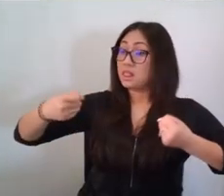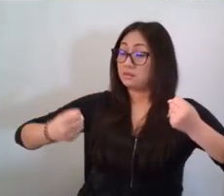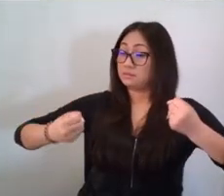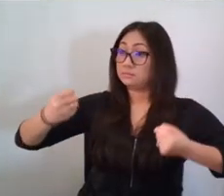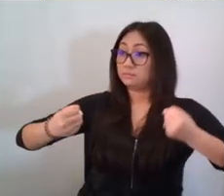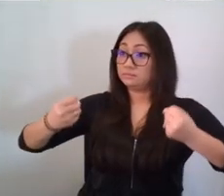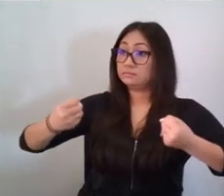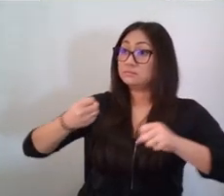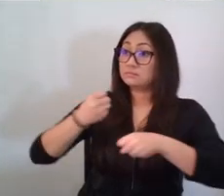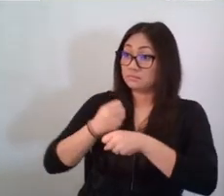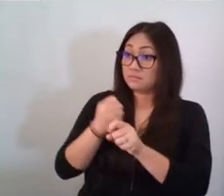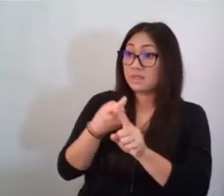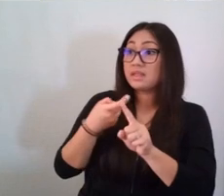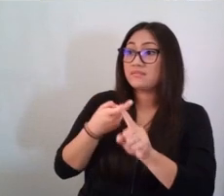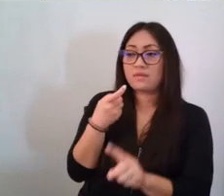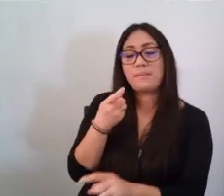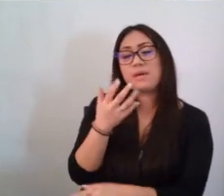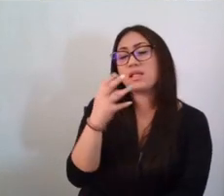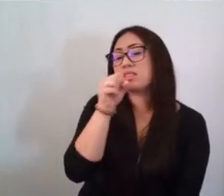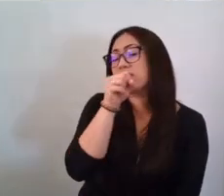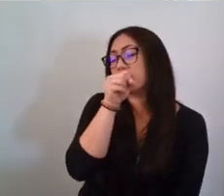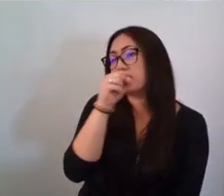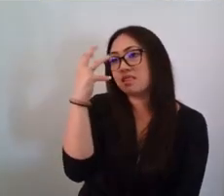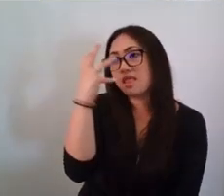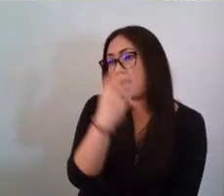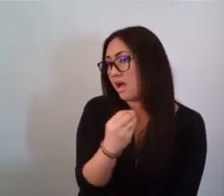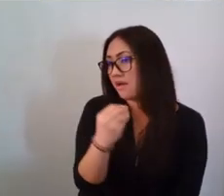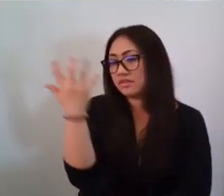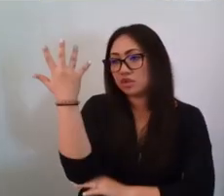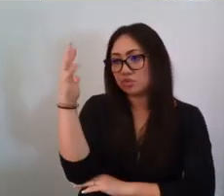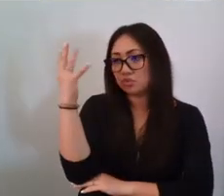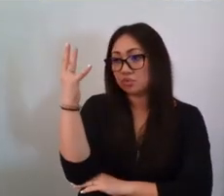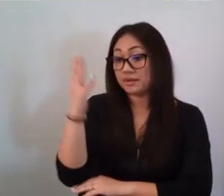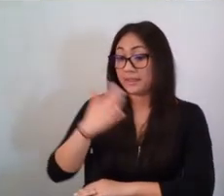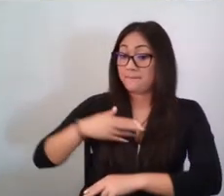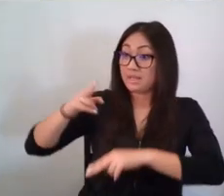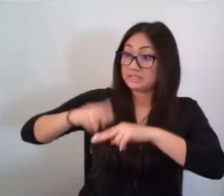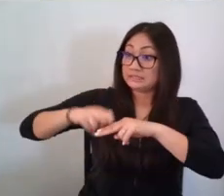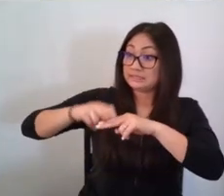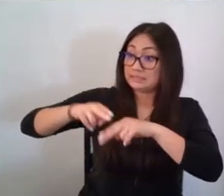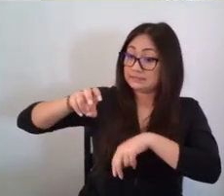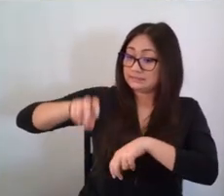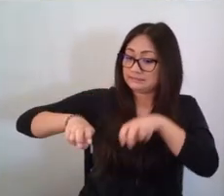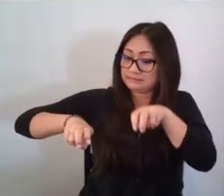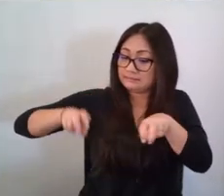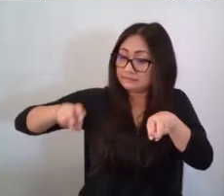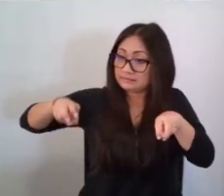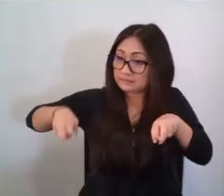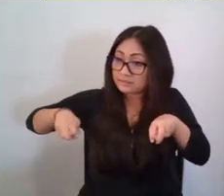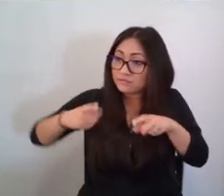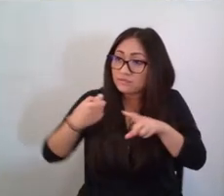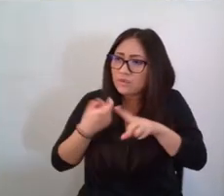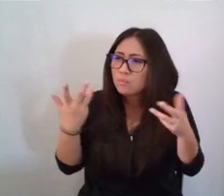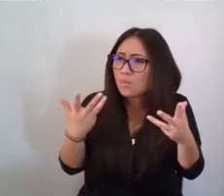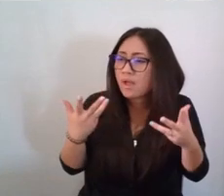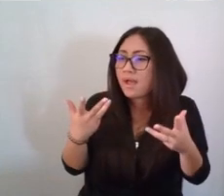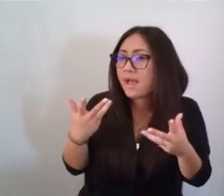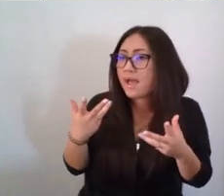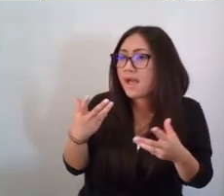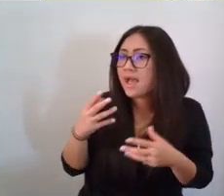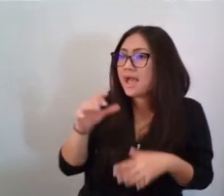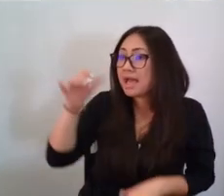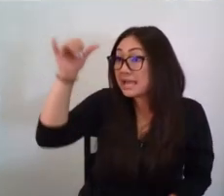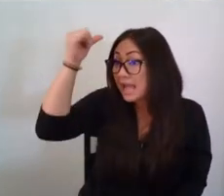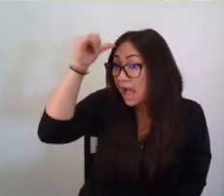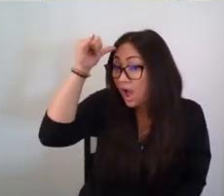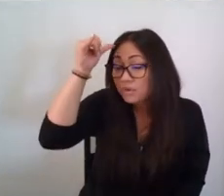made from a lovely tree, and my leather seats come from the hides of cows. Oh, I like trees